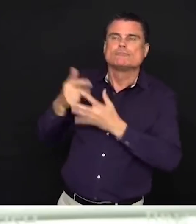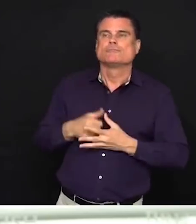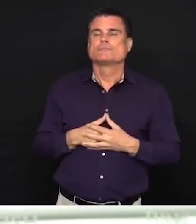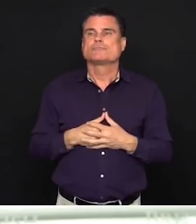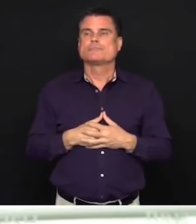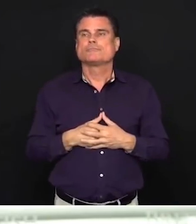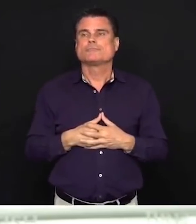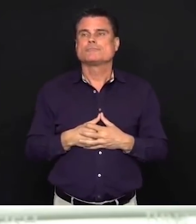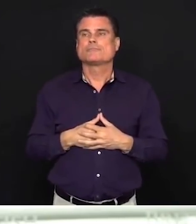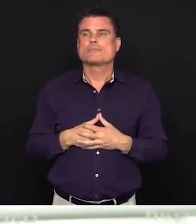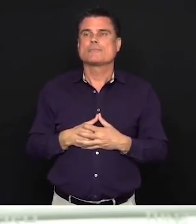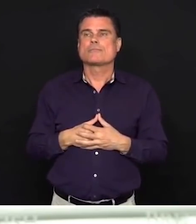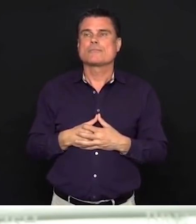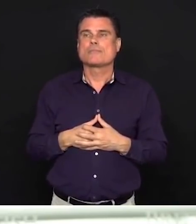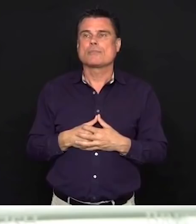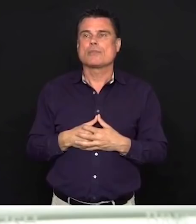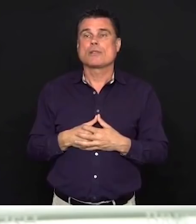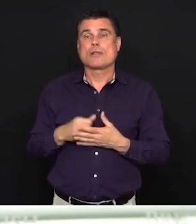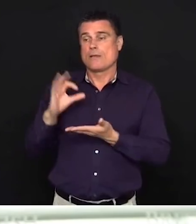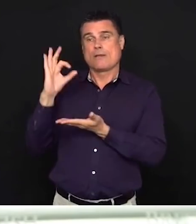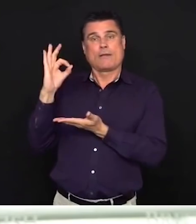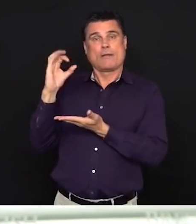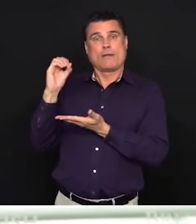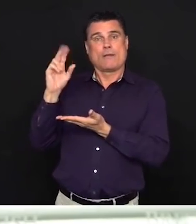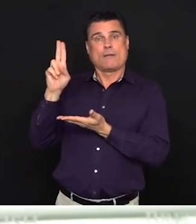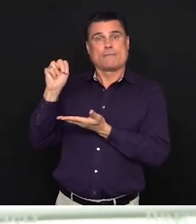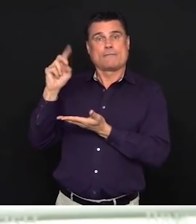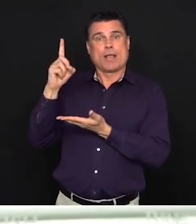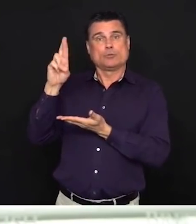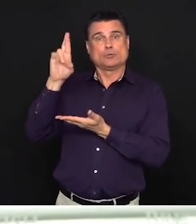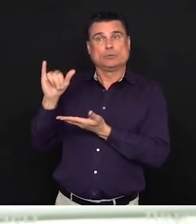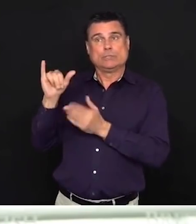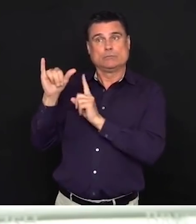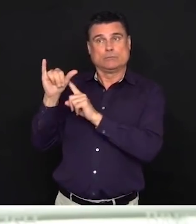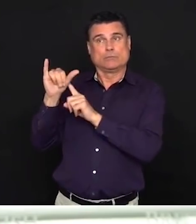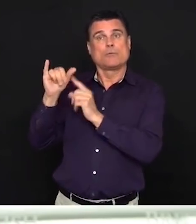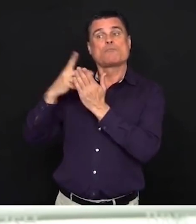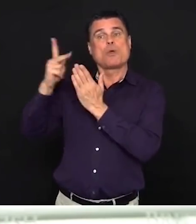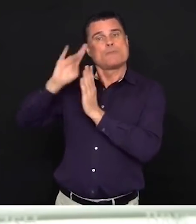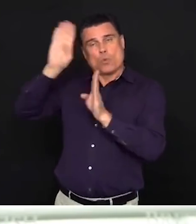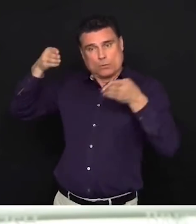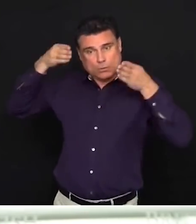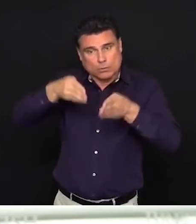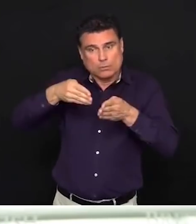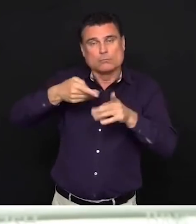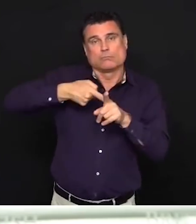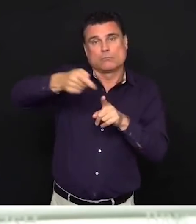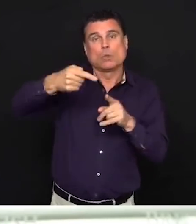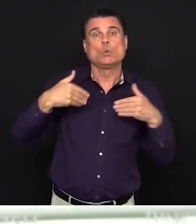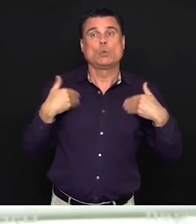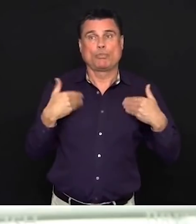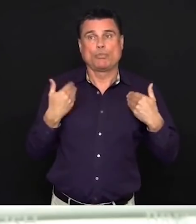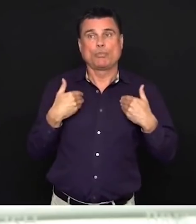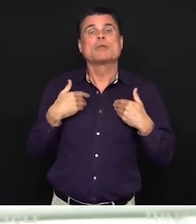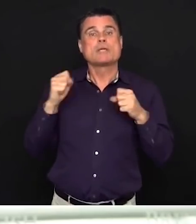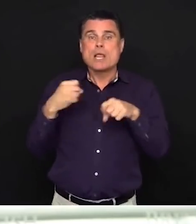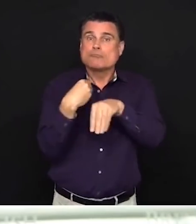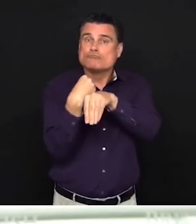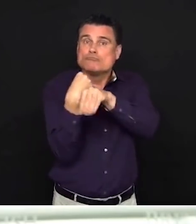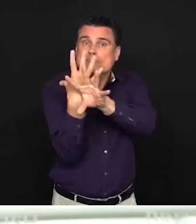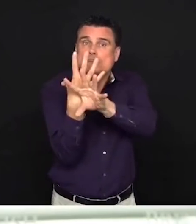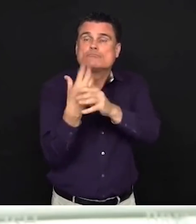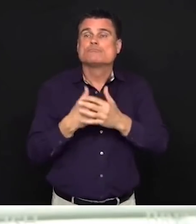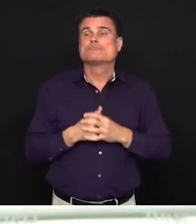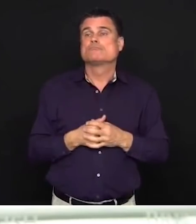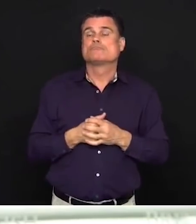and primary care services. We're increasing access to Bounce Back which is a free evidence-based telephone and online